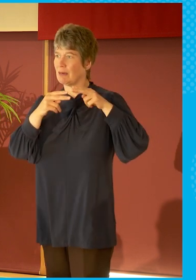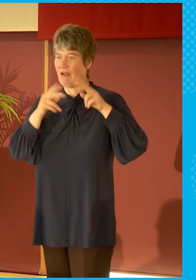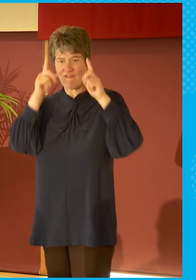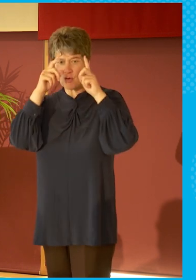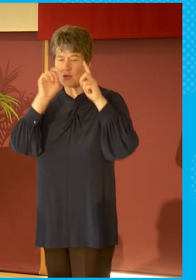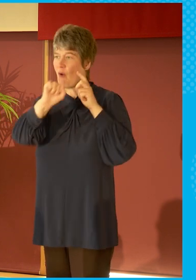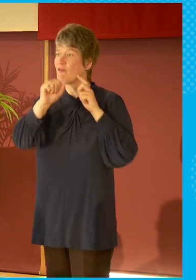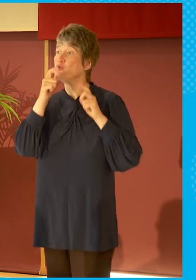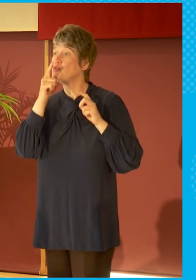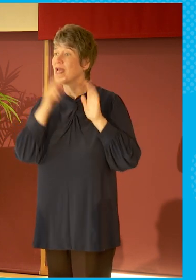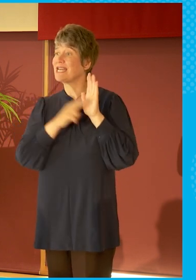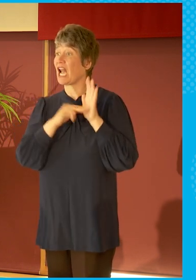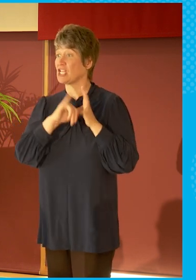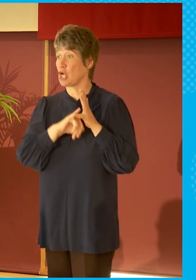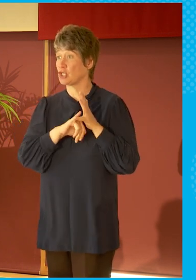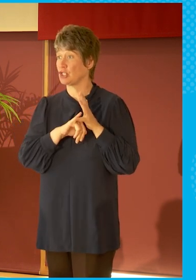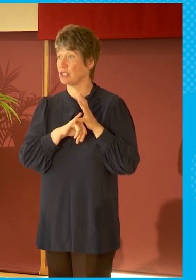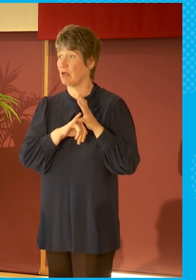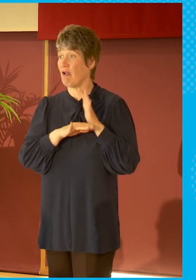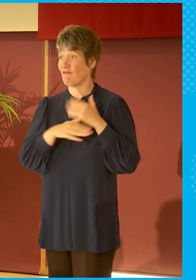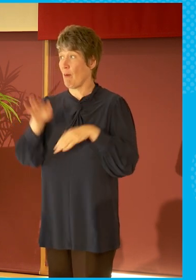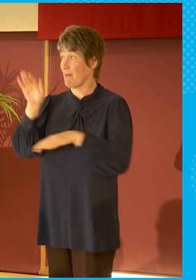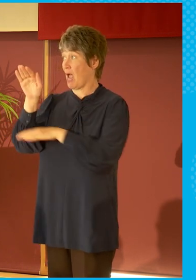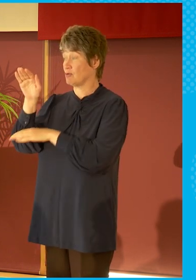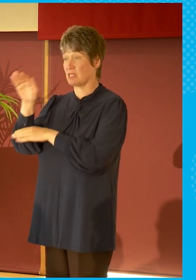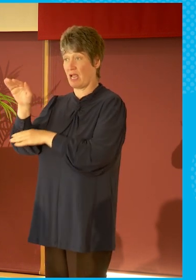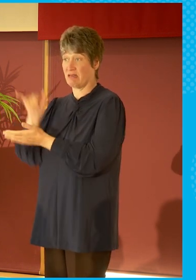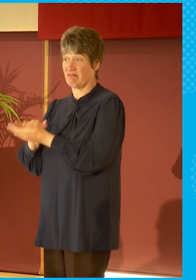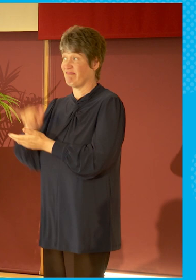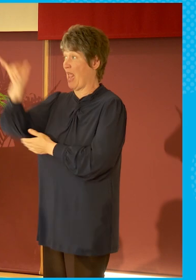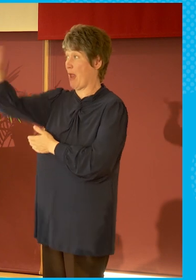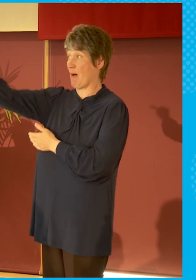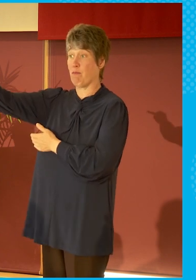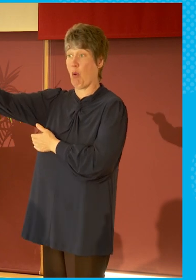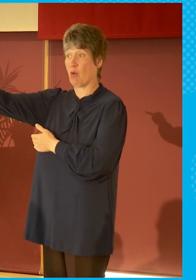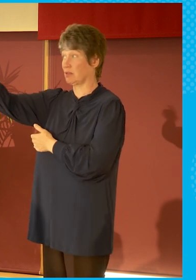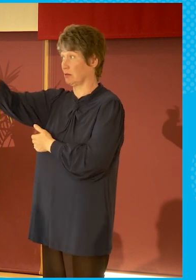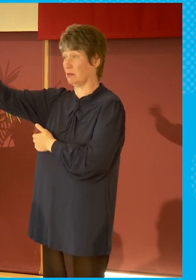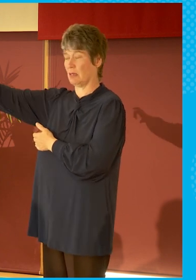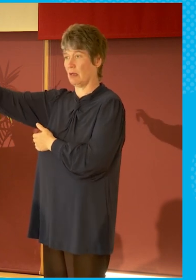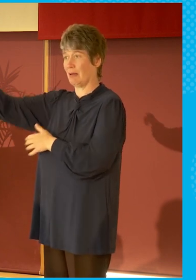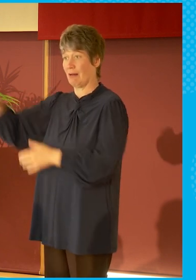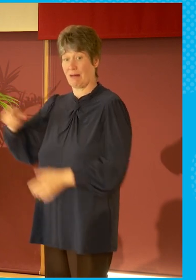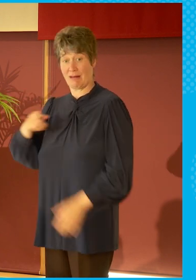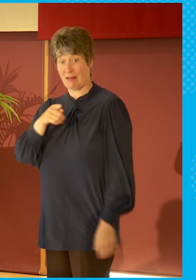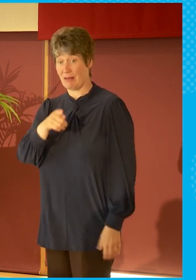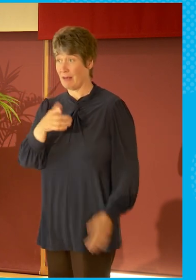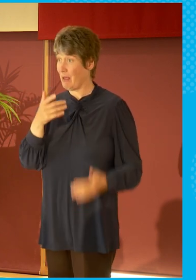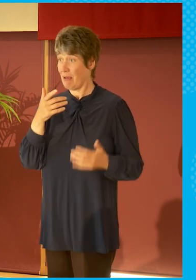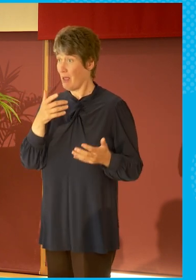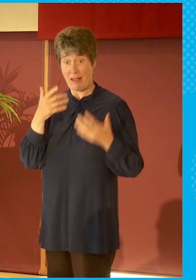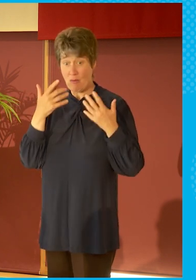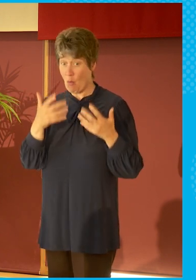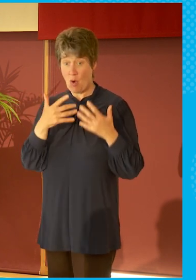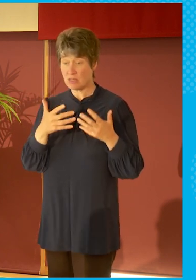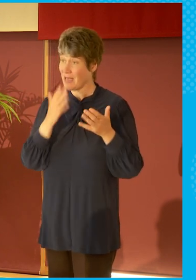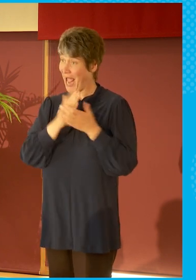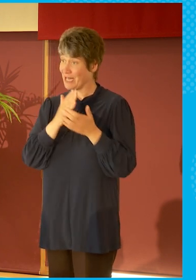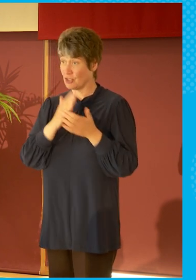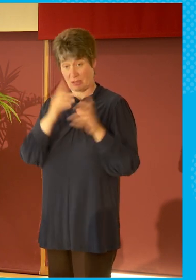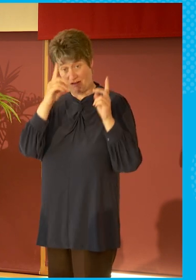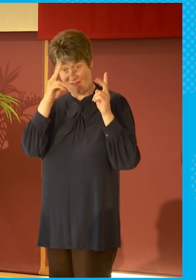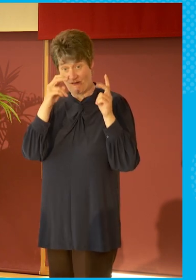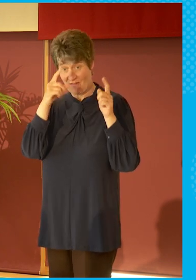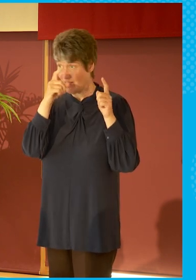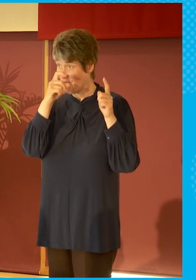Except it wasn't photoshopped. It was an image that had been acquired from Getty Images. And Nicola Sturgeon had been photographed at Edinburgh Airport